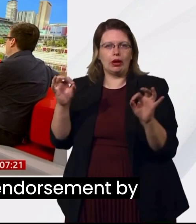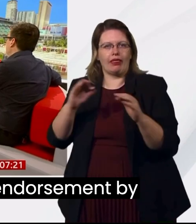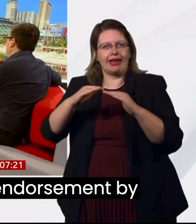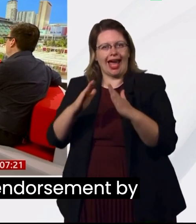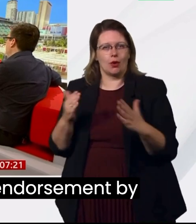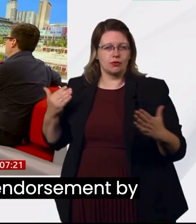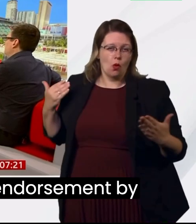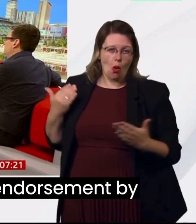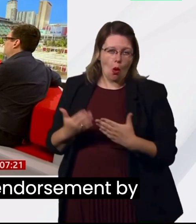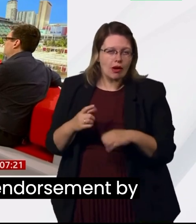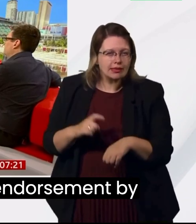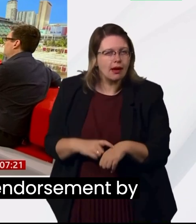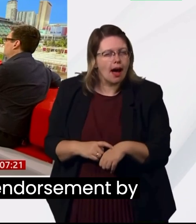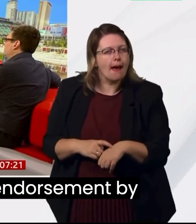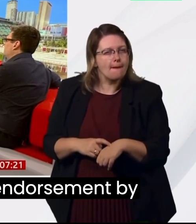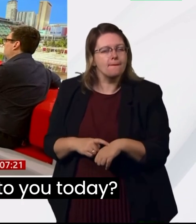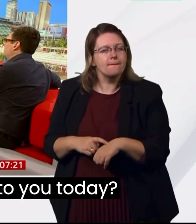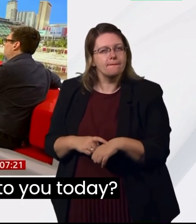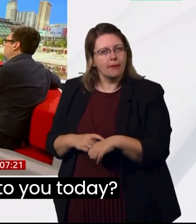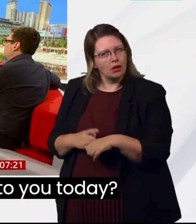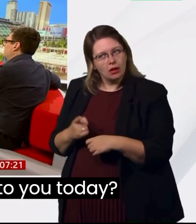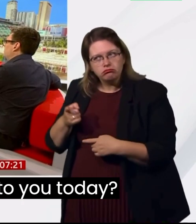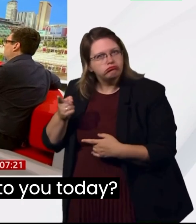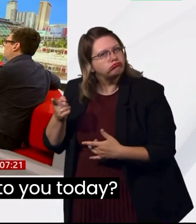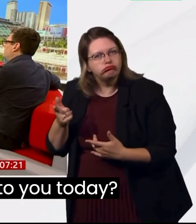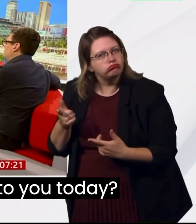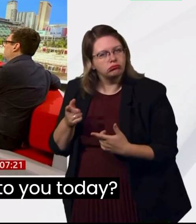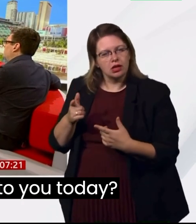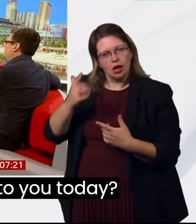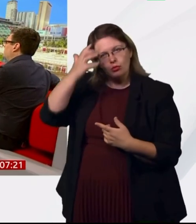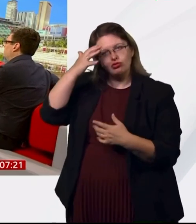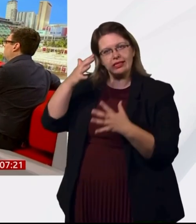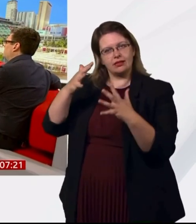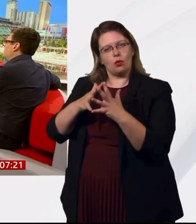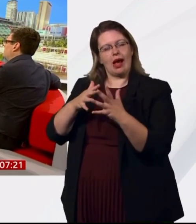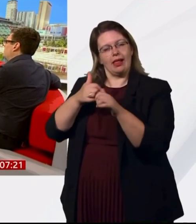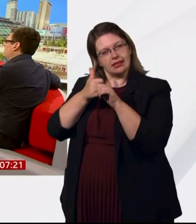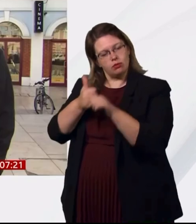What does this endorsement by the Prince of Wales mean to you today?